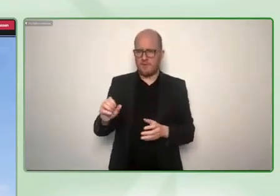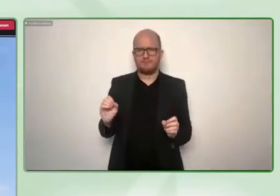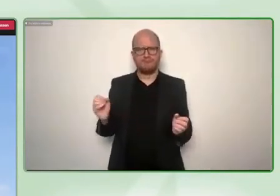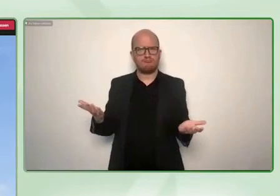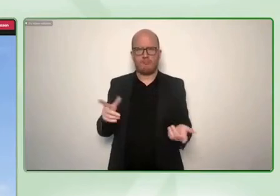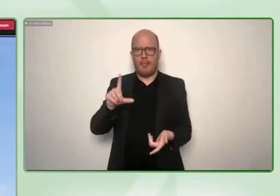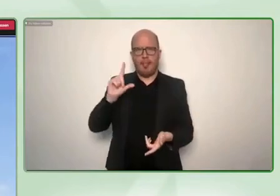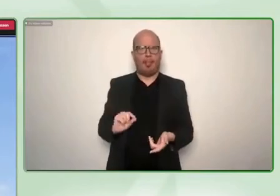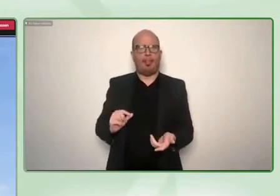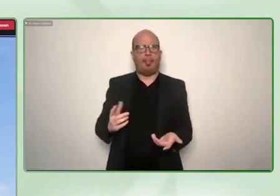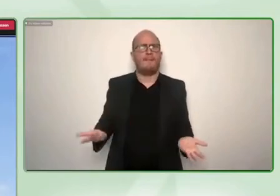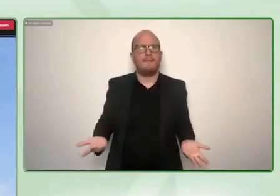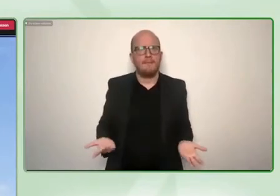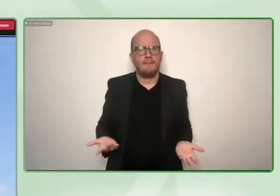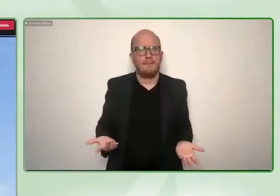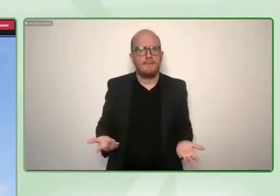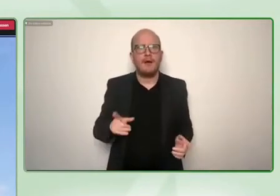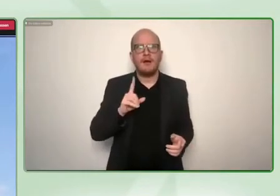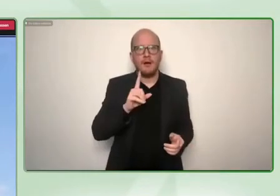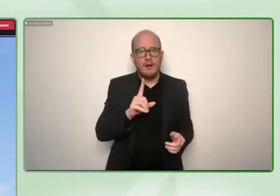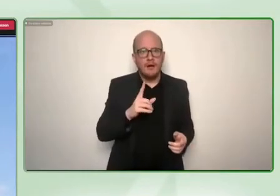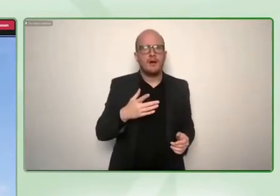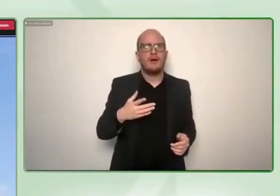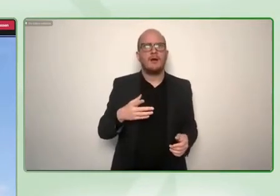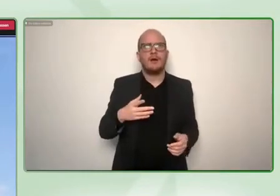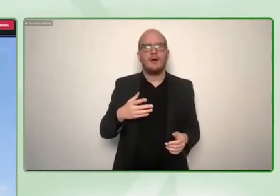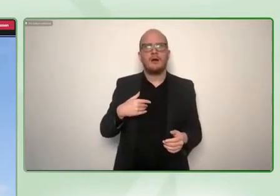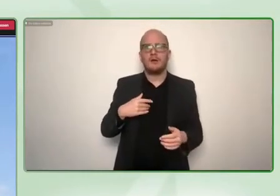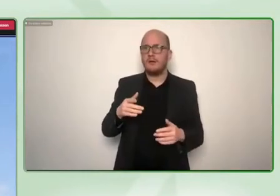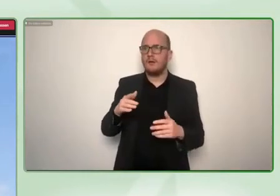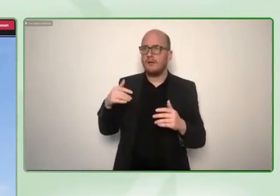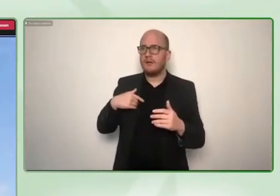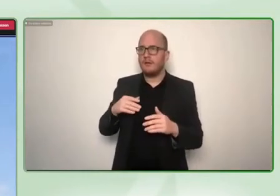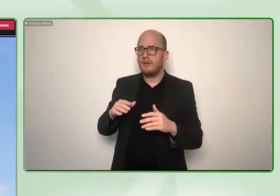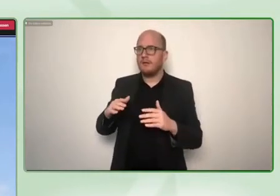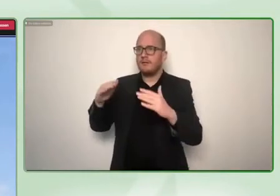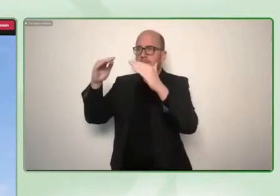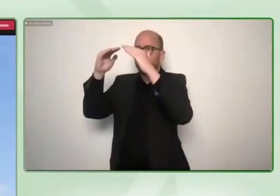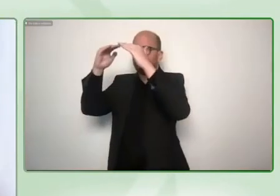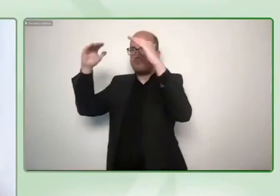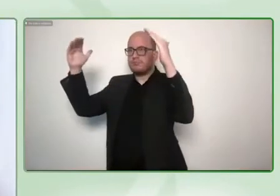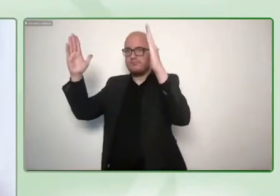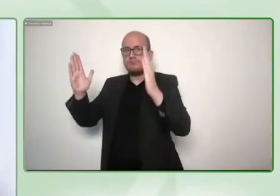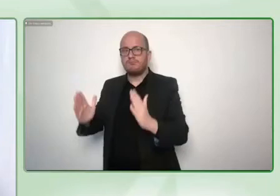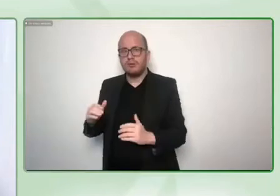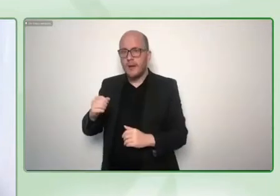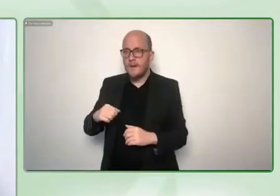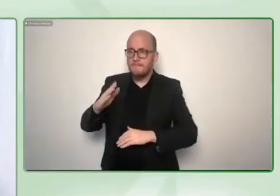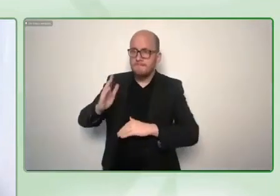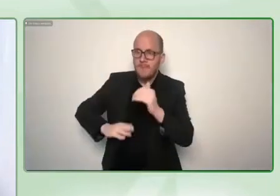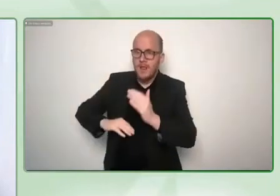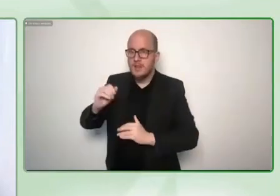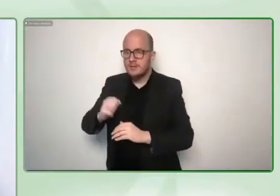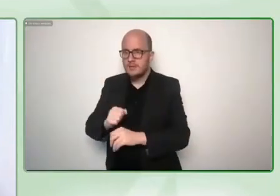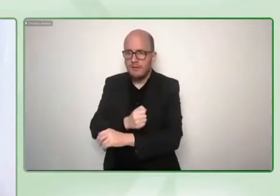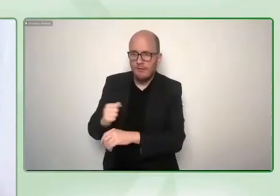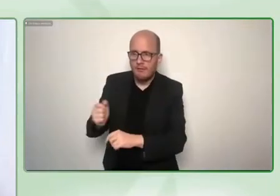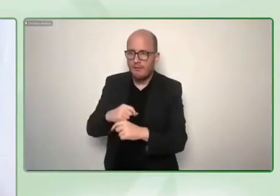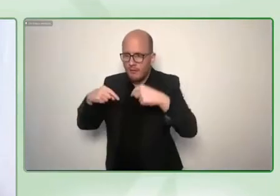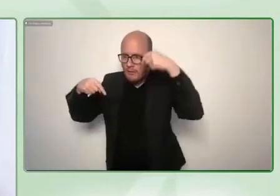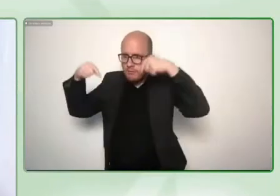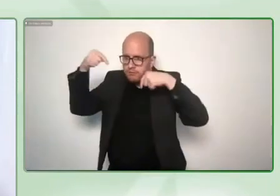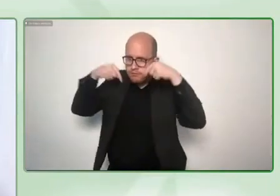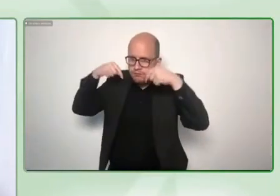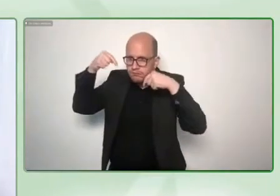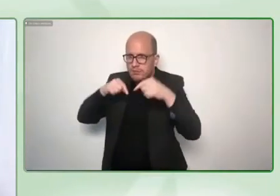building a school to have a train the trainers approach and then scaling step by that um let's move now we're